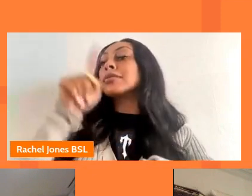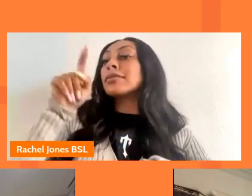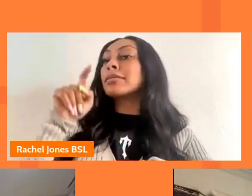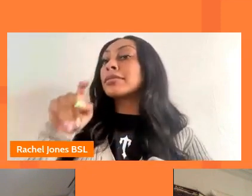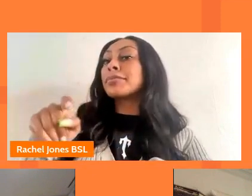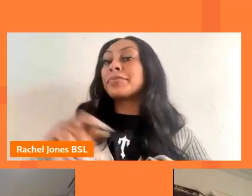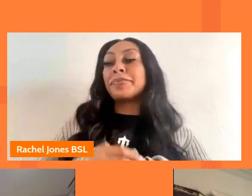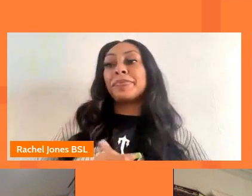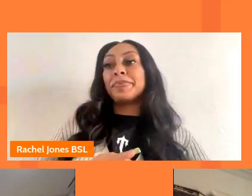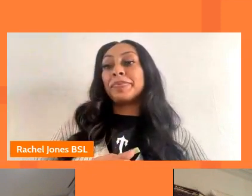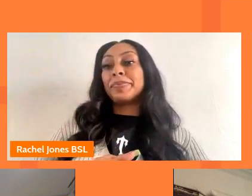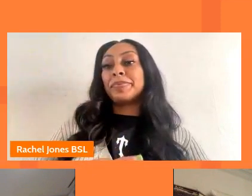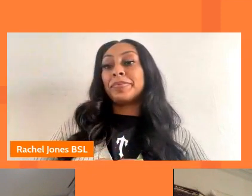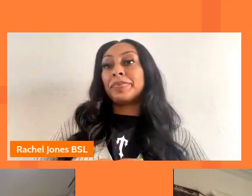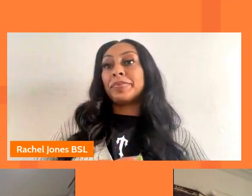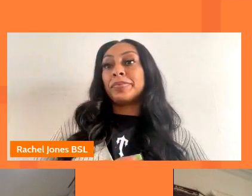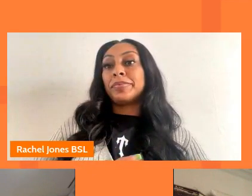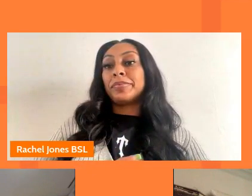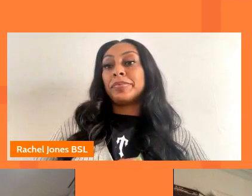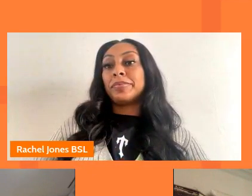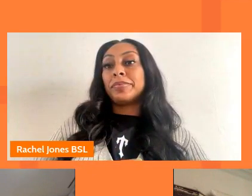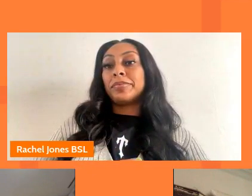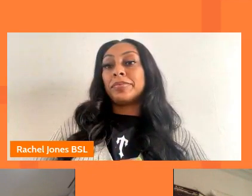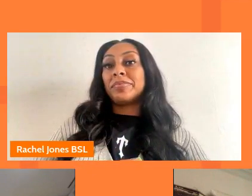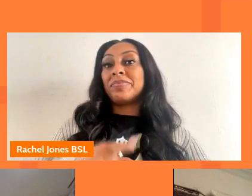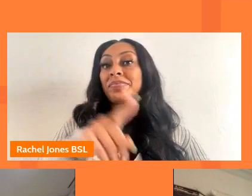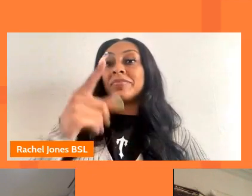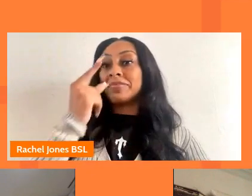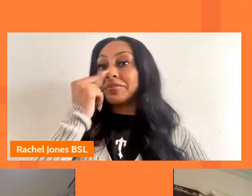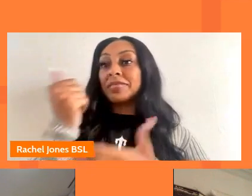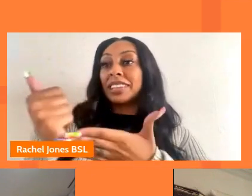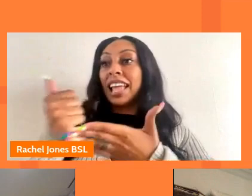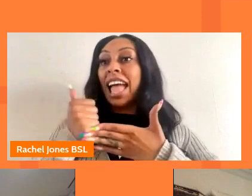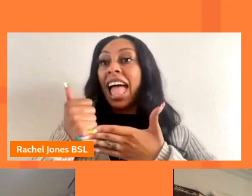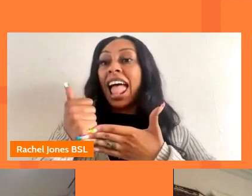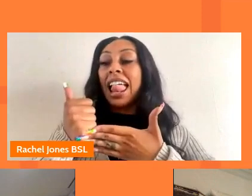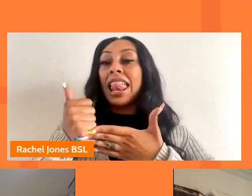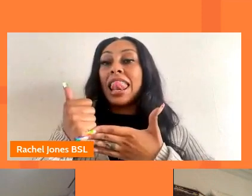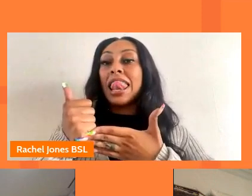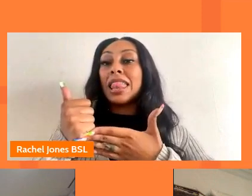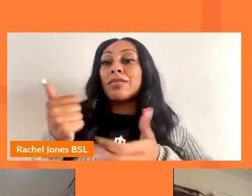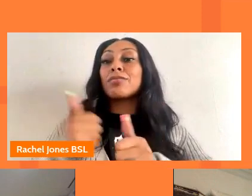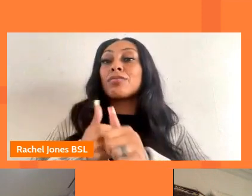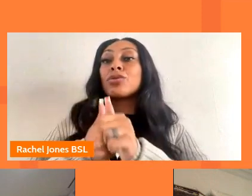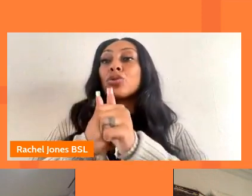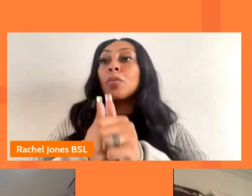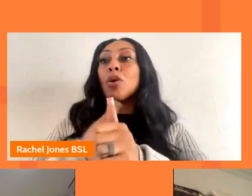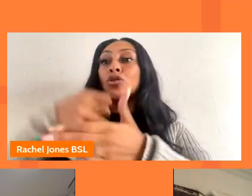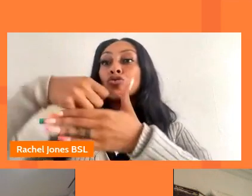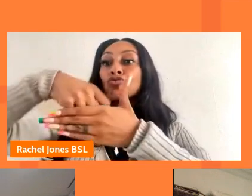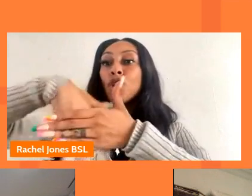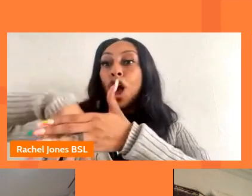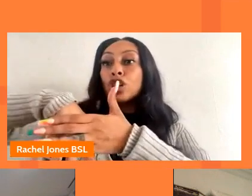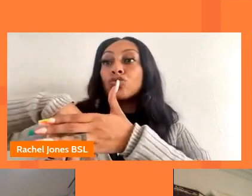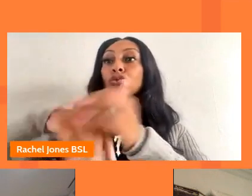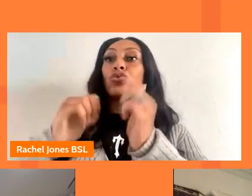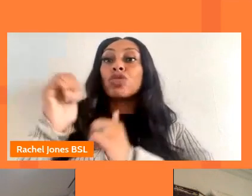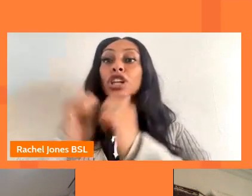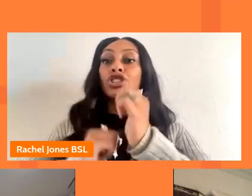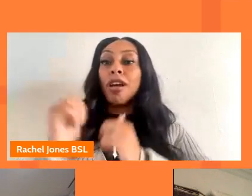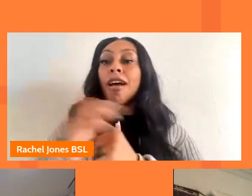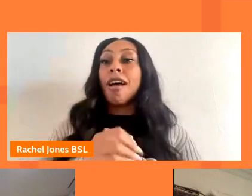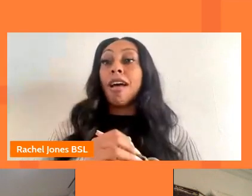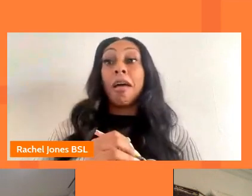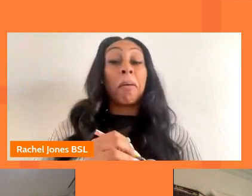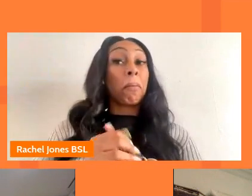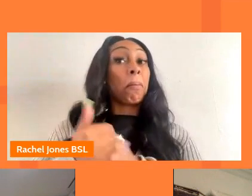are for it as a broadcaster to to kind of help support those grassroots infrastructures yeah gosh that's a big question